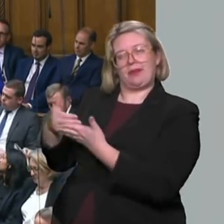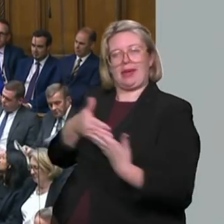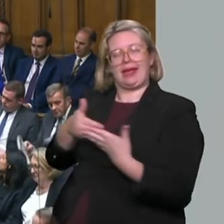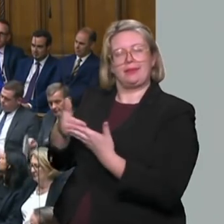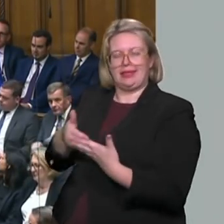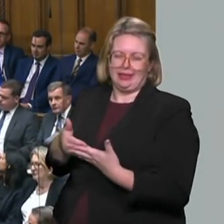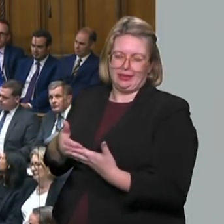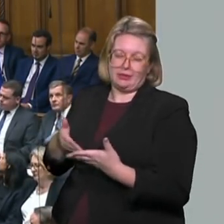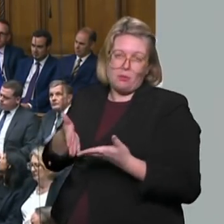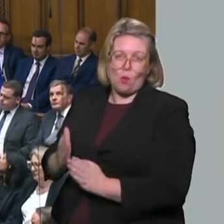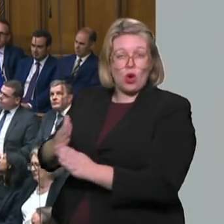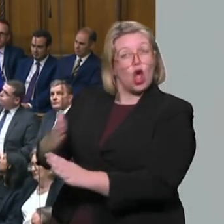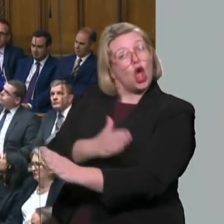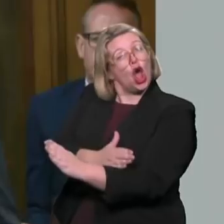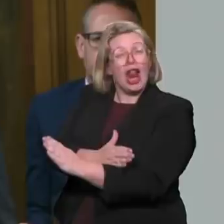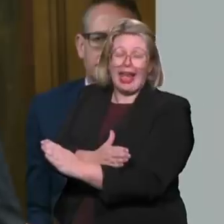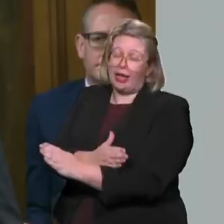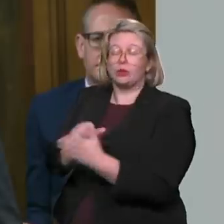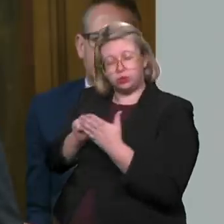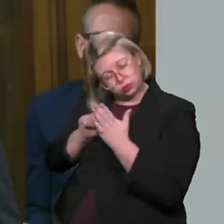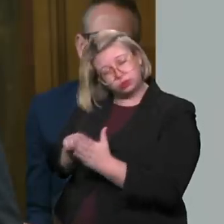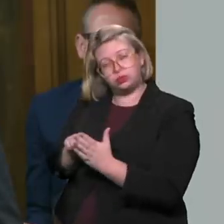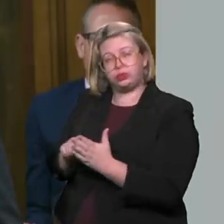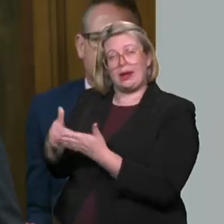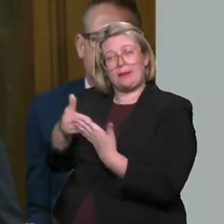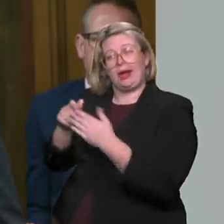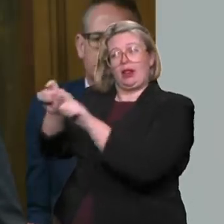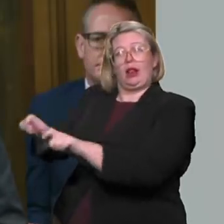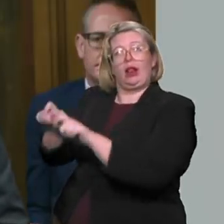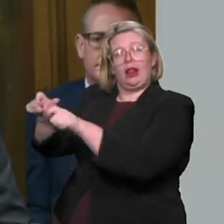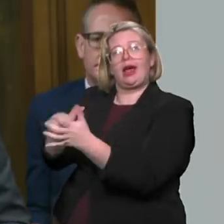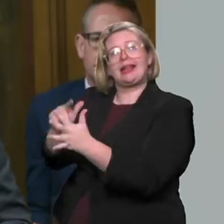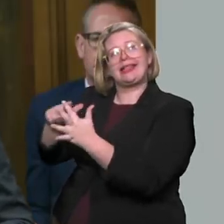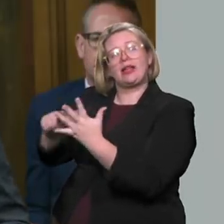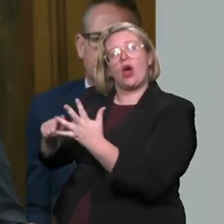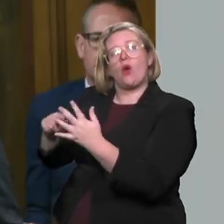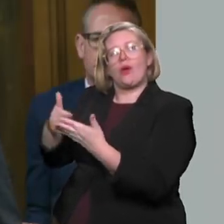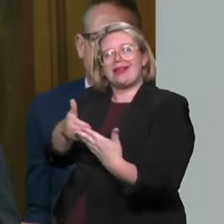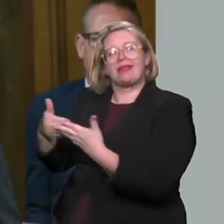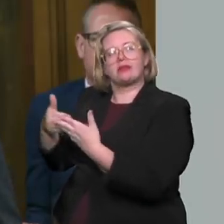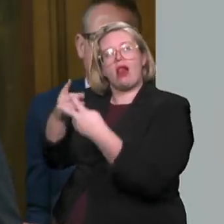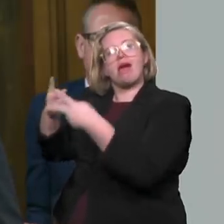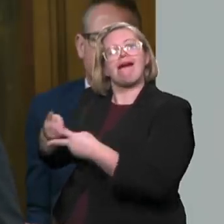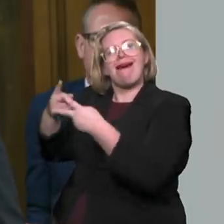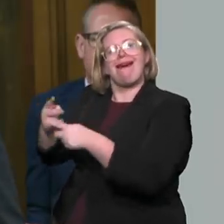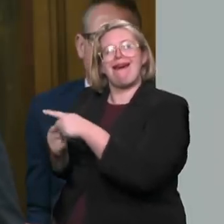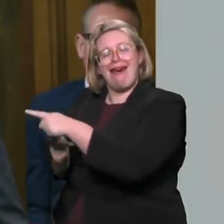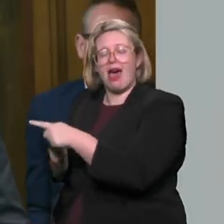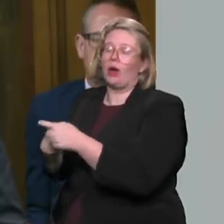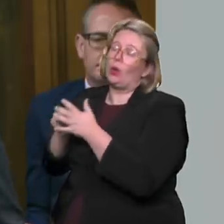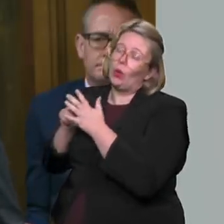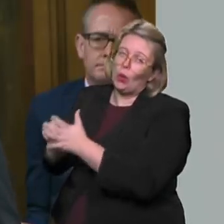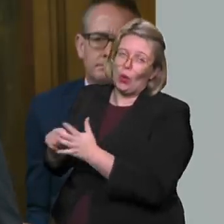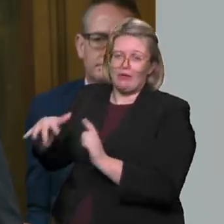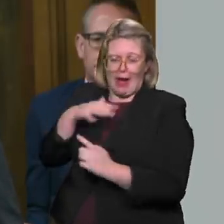financially and emotionally. Trying to continue with life as normal whilst wracked with worry and a guilt that simply never leaves you